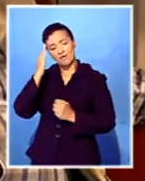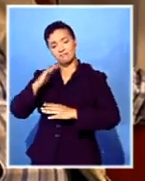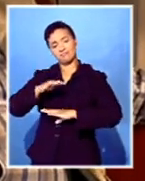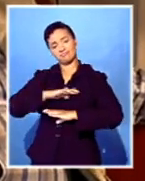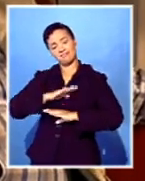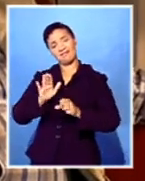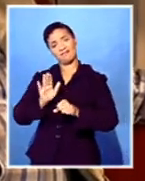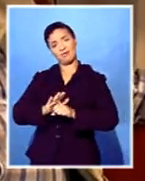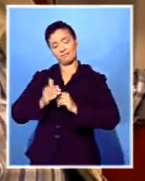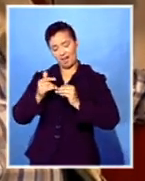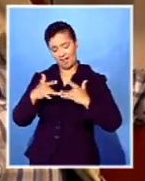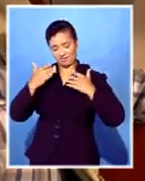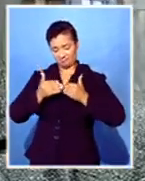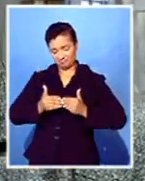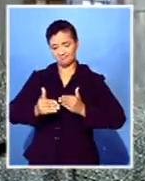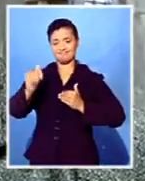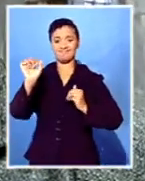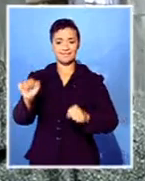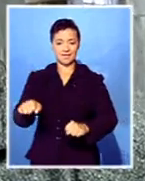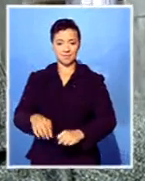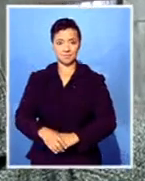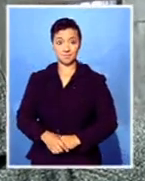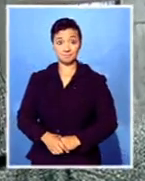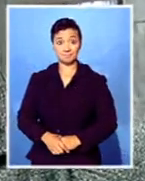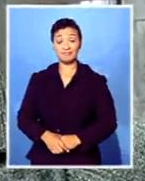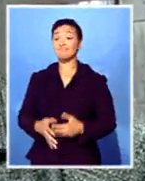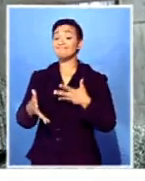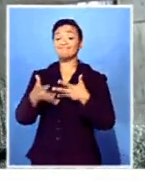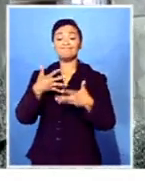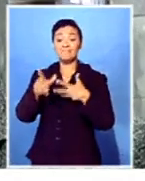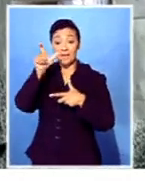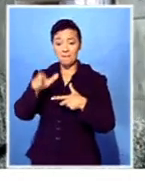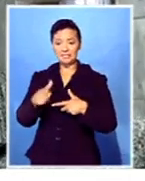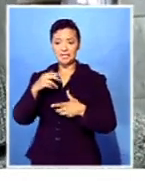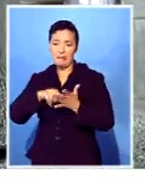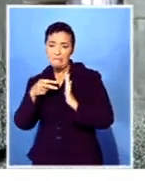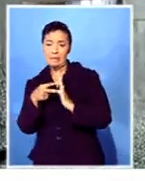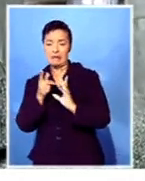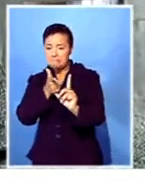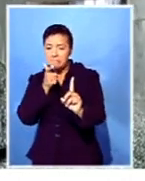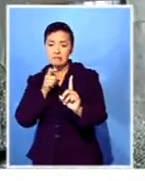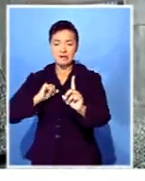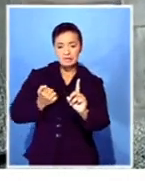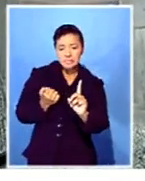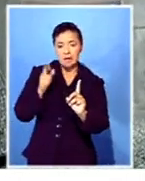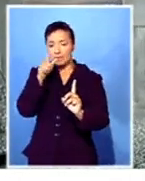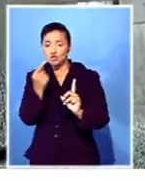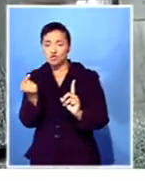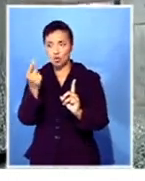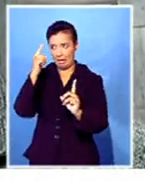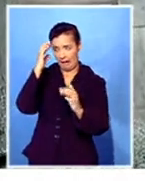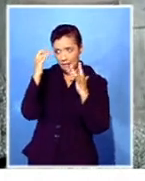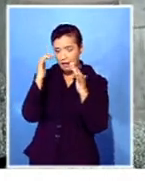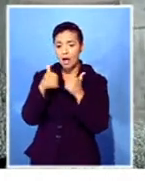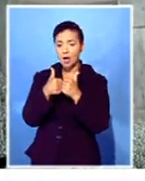for moving forward with their lives. This is going to be a lesson for anyone who wants to commit this type of a crime in South Africa,